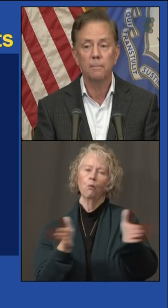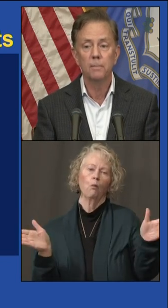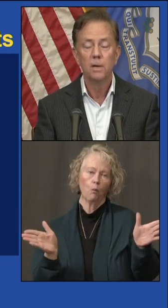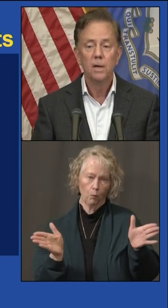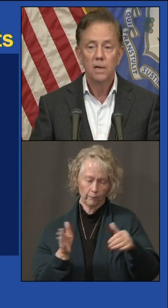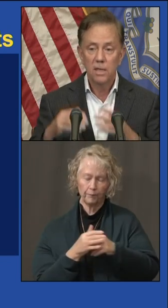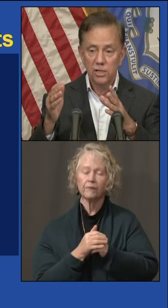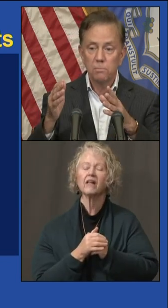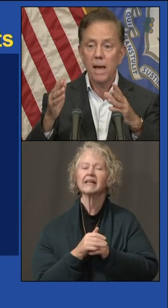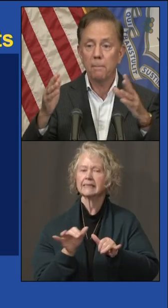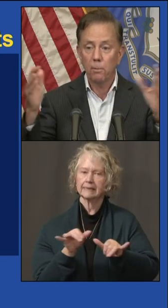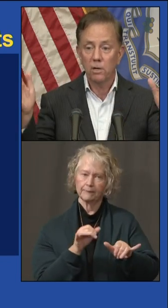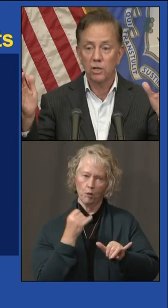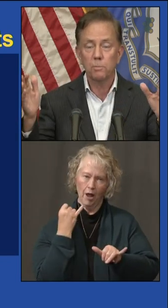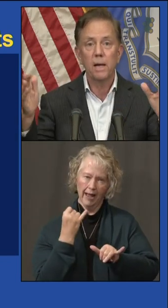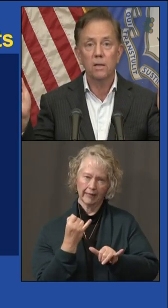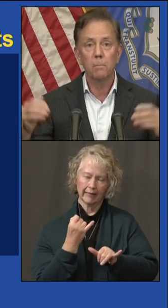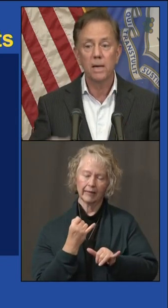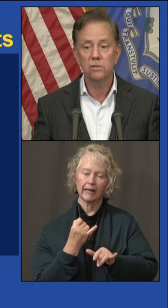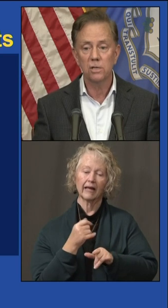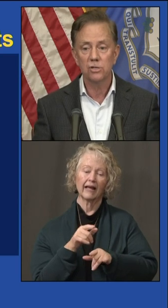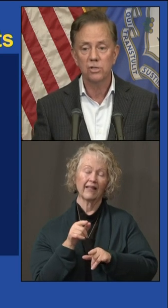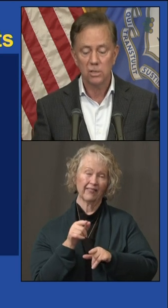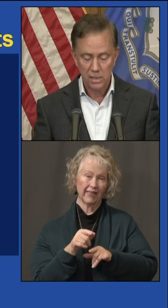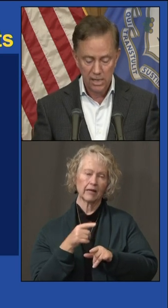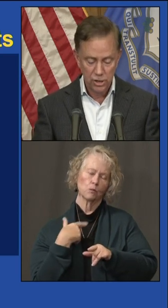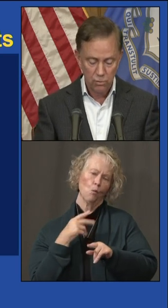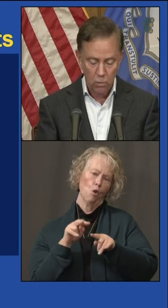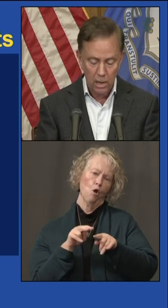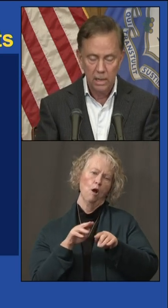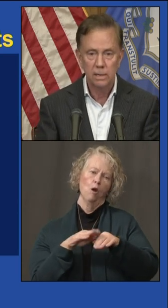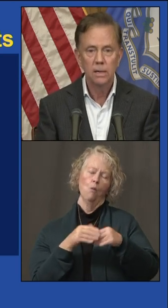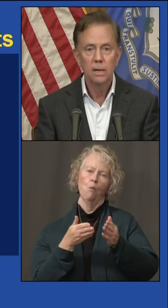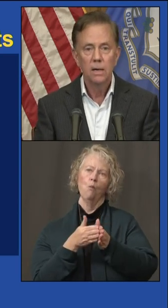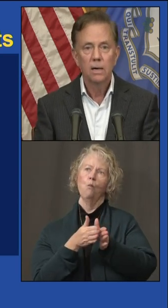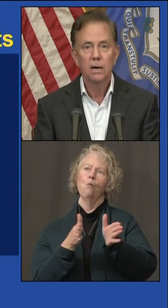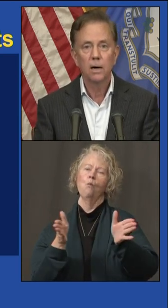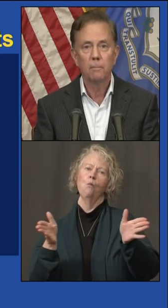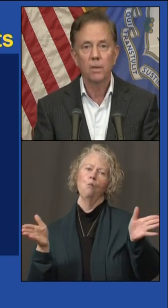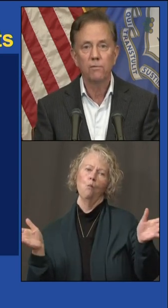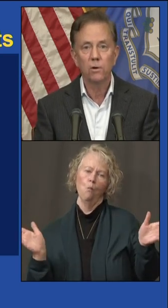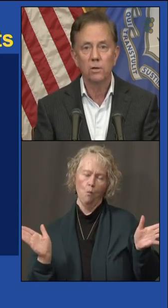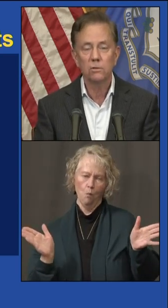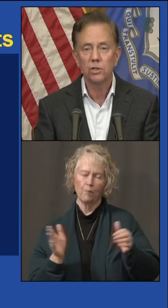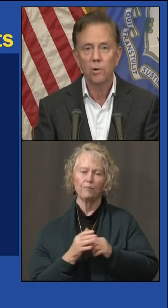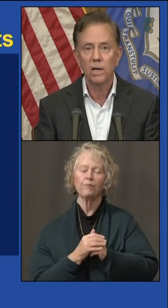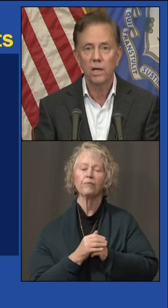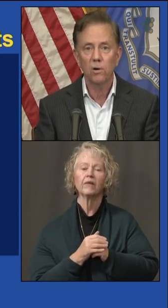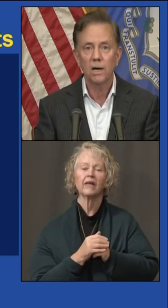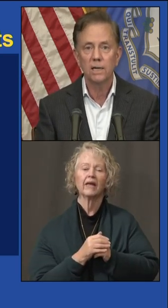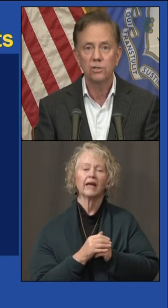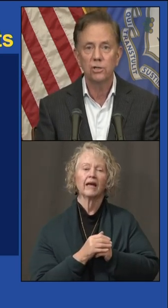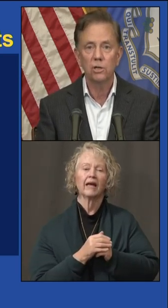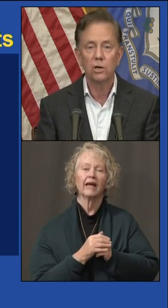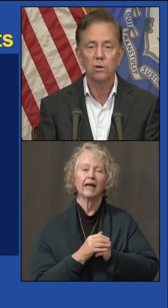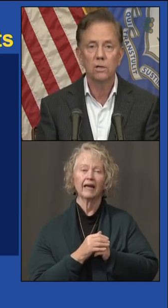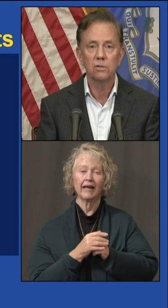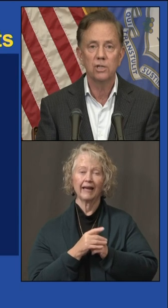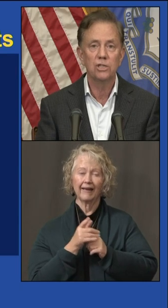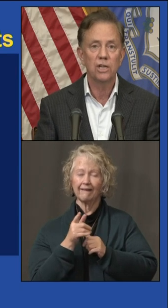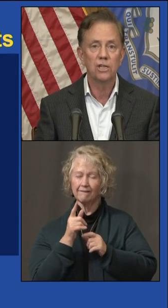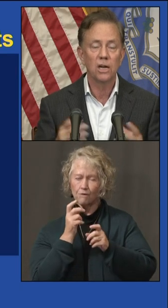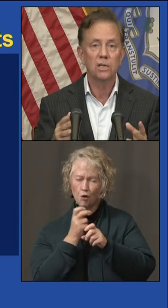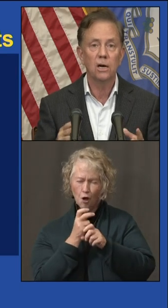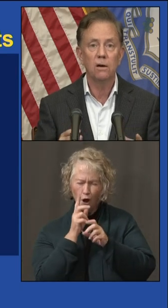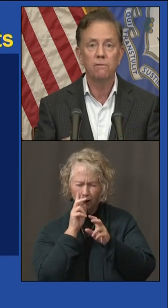see this map on an expanded basis nationwide. If you're straining your eyes, you can go